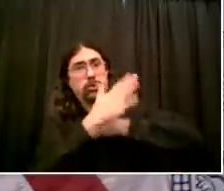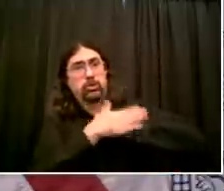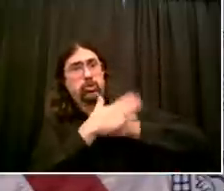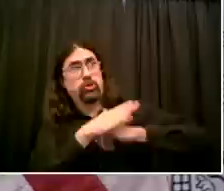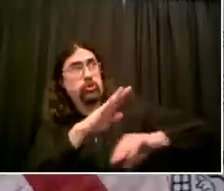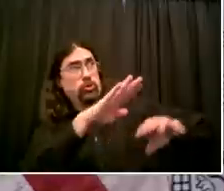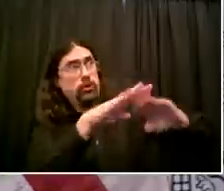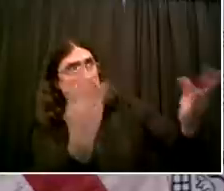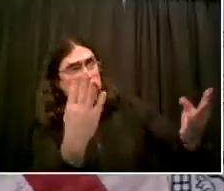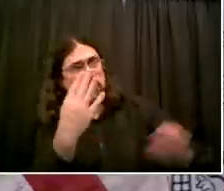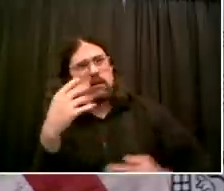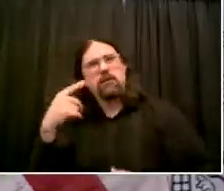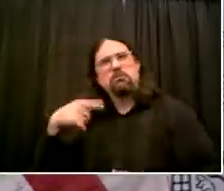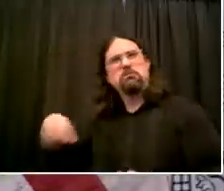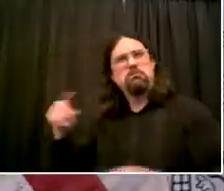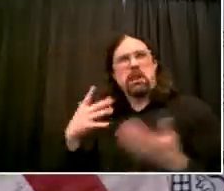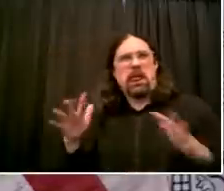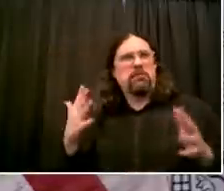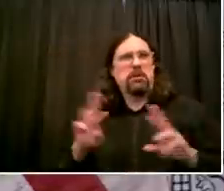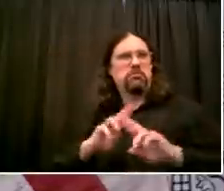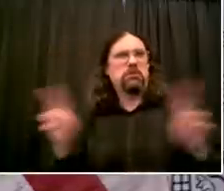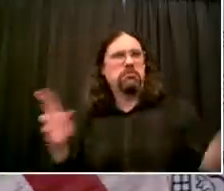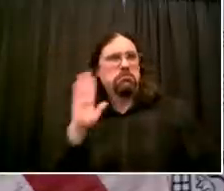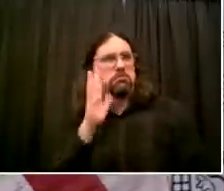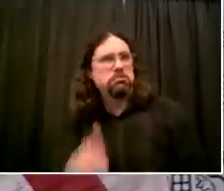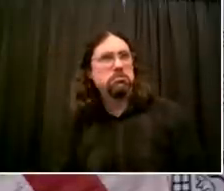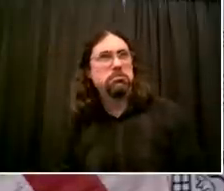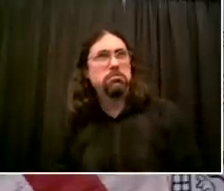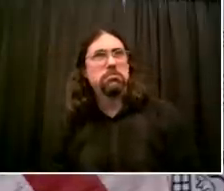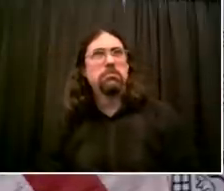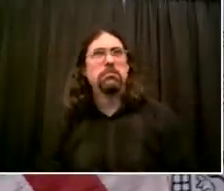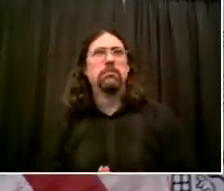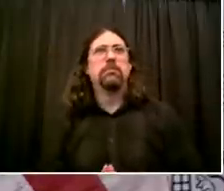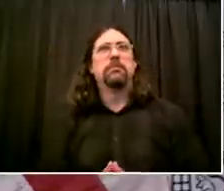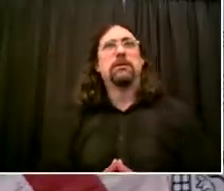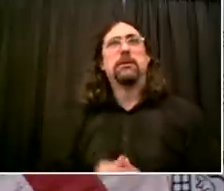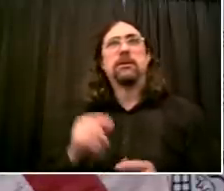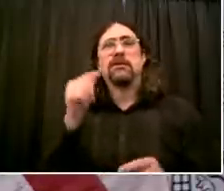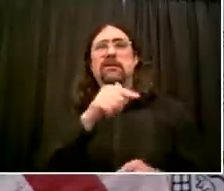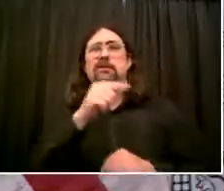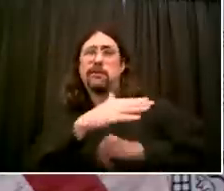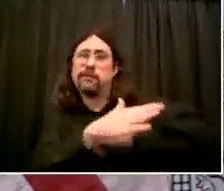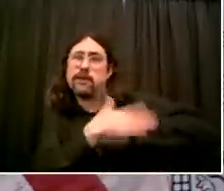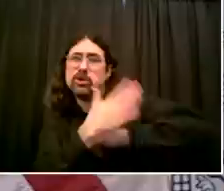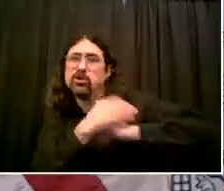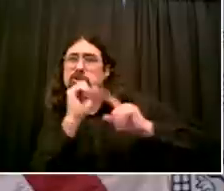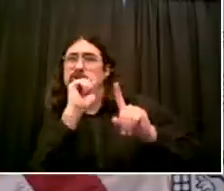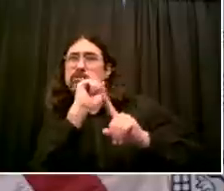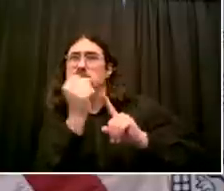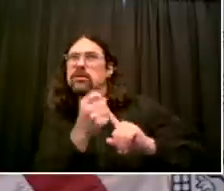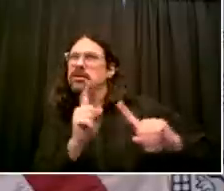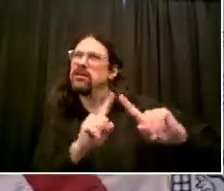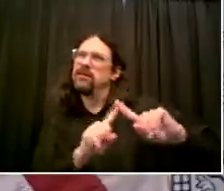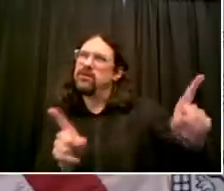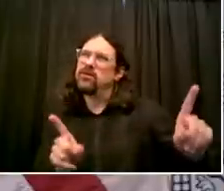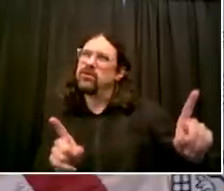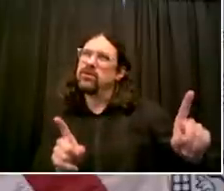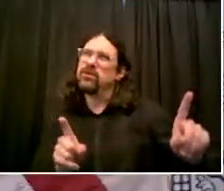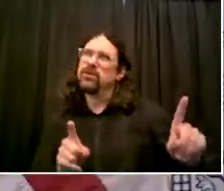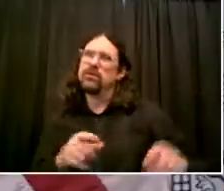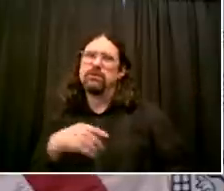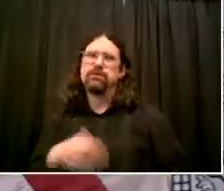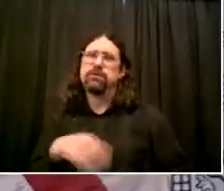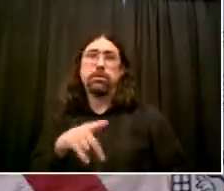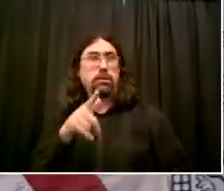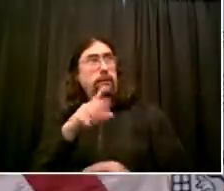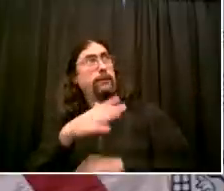group tens of thousands, hundreds of thousands of people in the same place is a more sensitive decision. We're talking about when that would be appropriate,